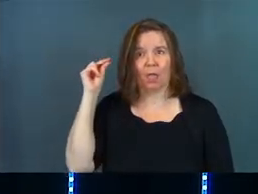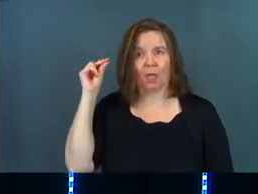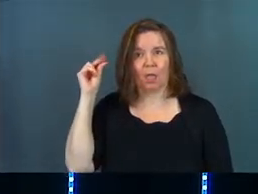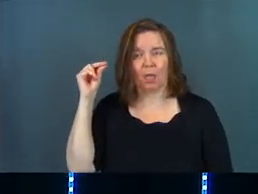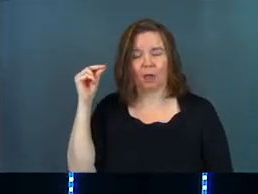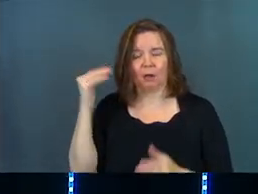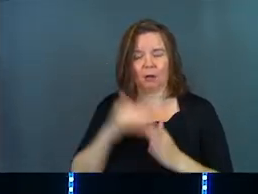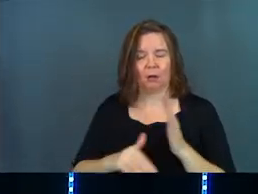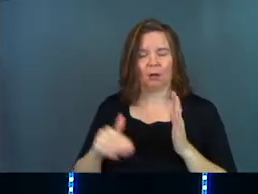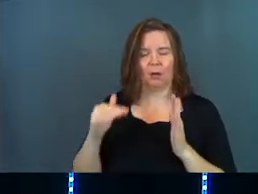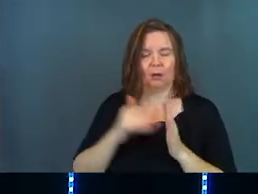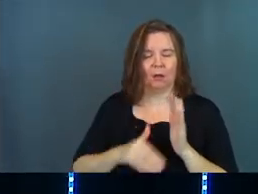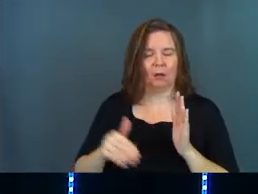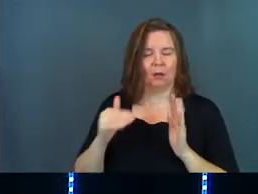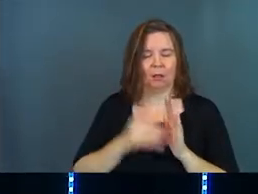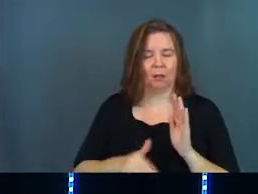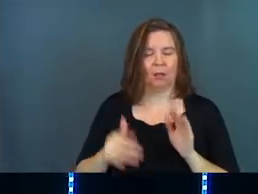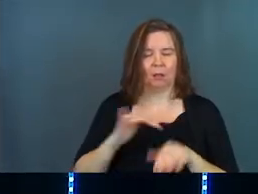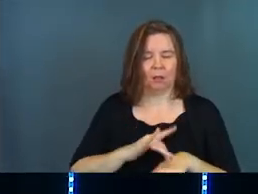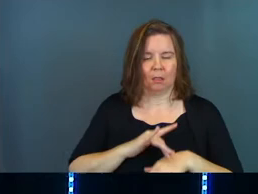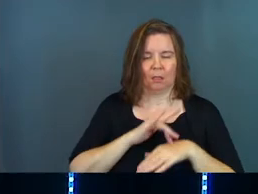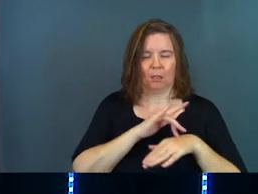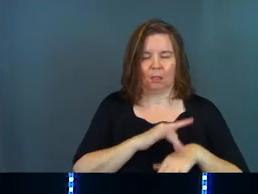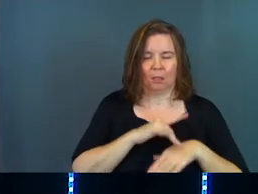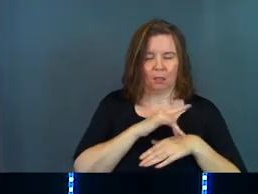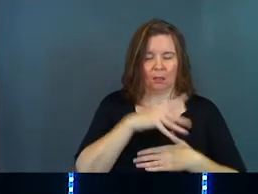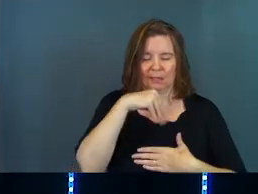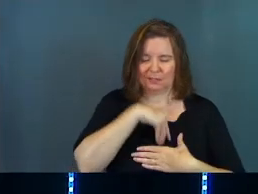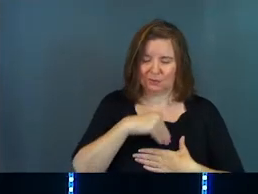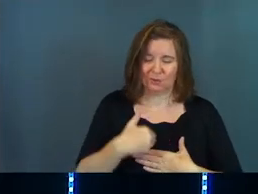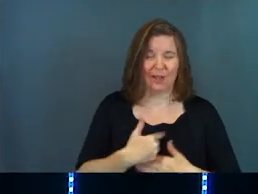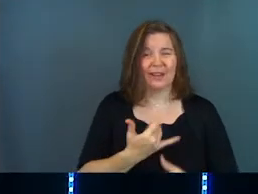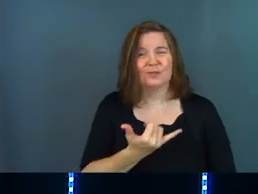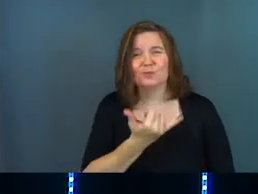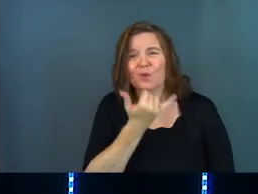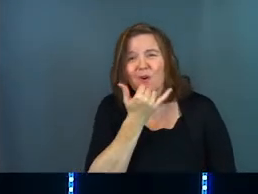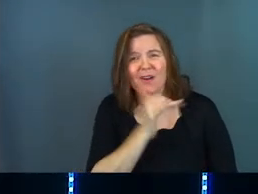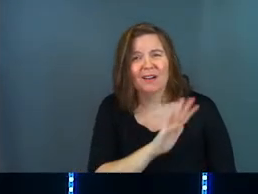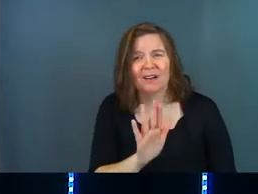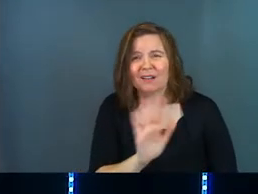over and over again, ad nauseum, into your soul. And it's wrong.